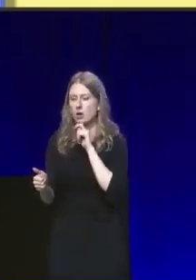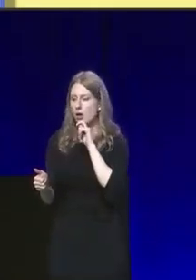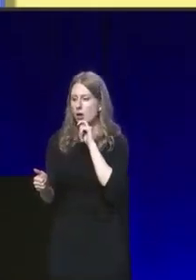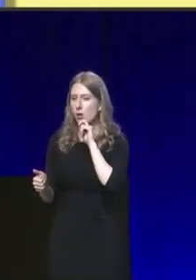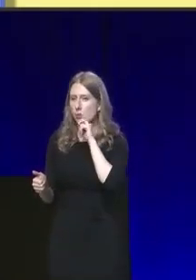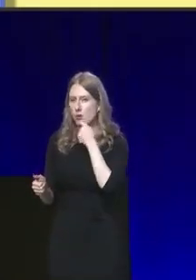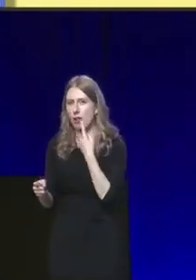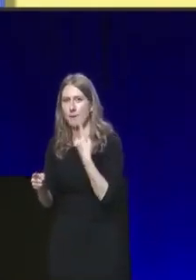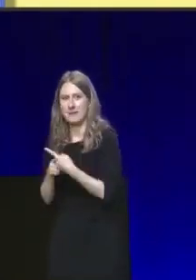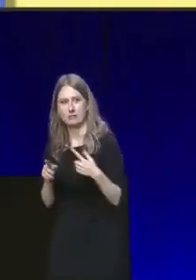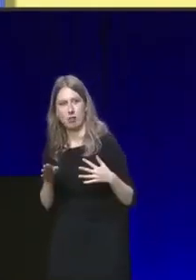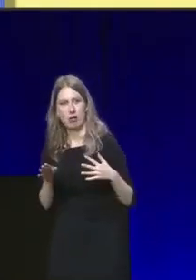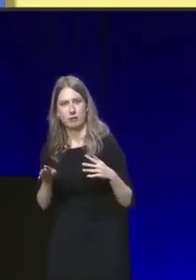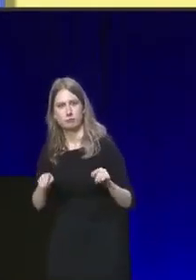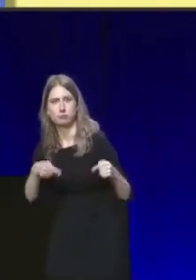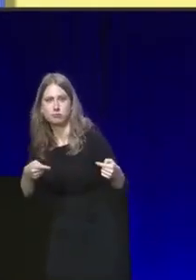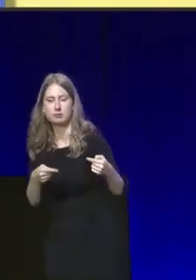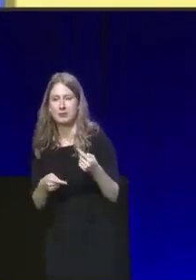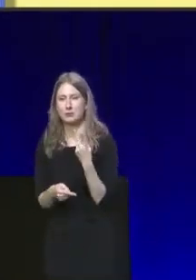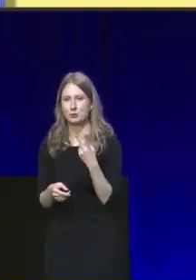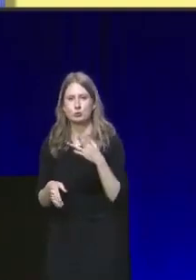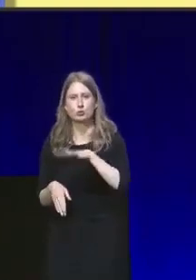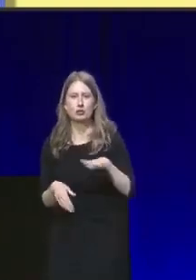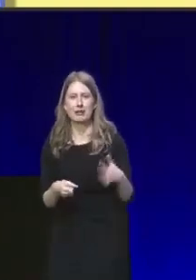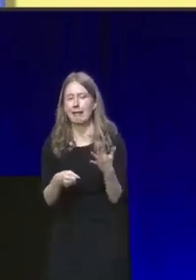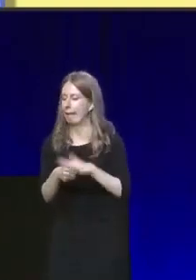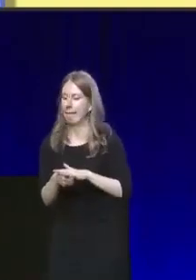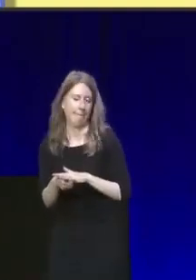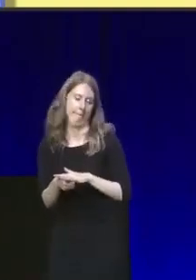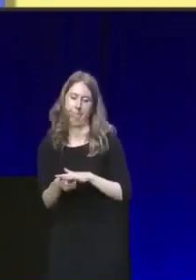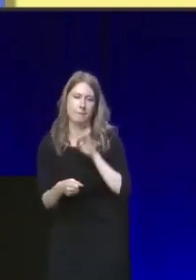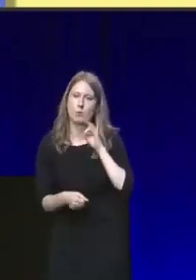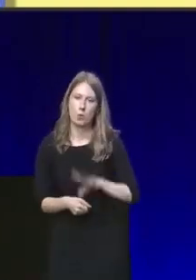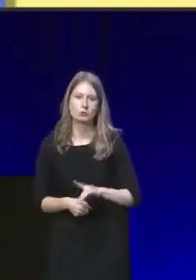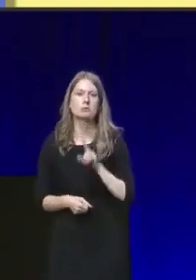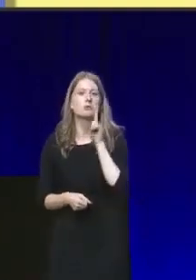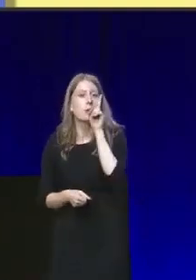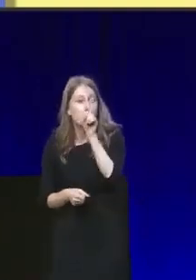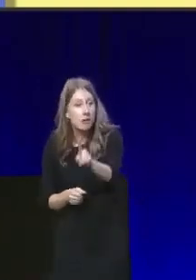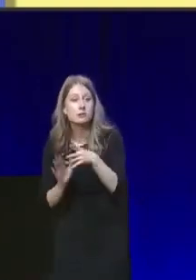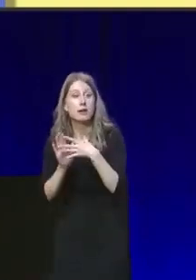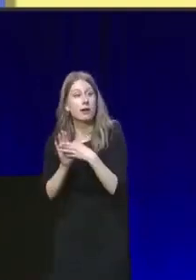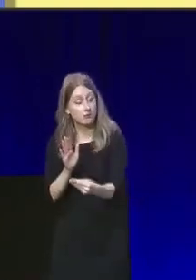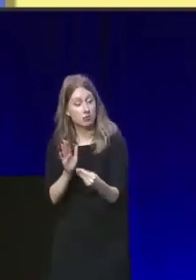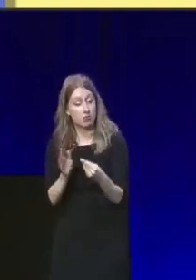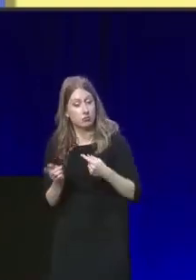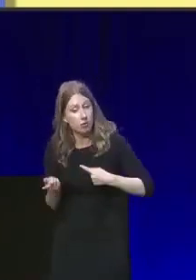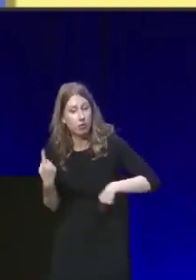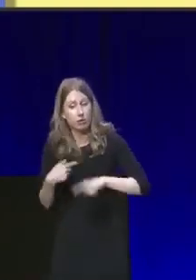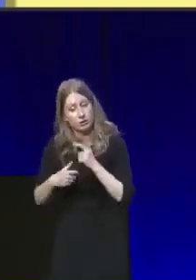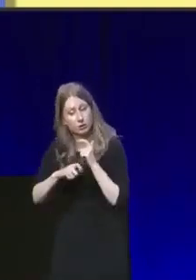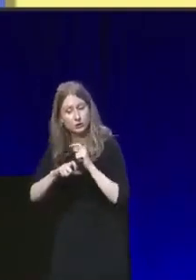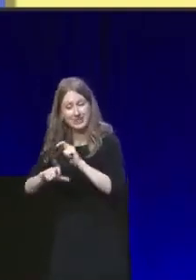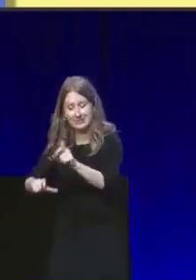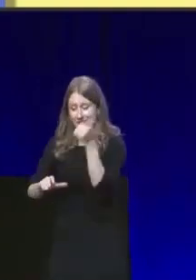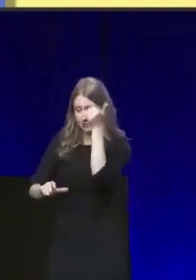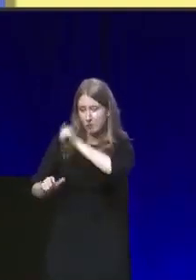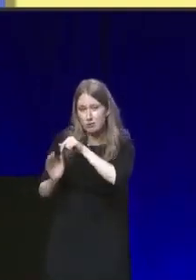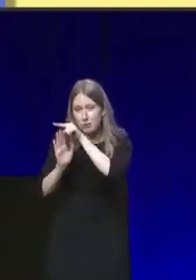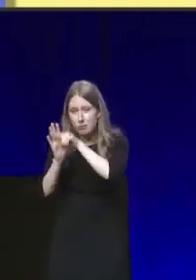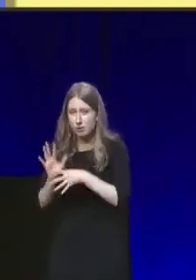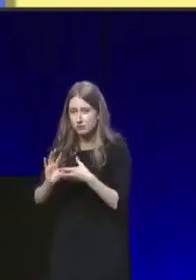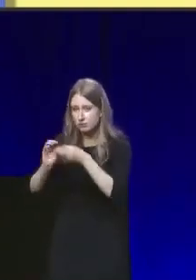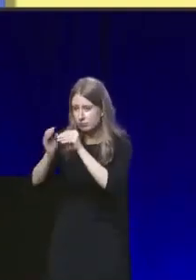of ending the two-child cap. But it is an example of the sustained, smarter policy-making